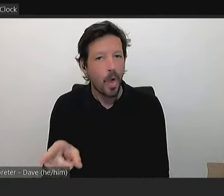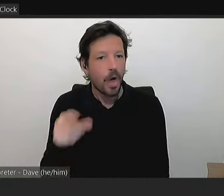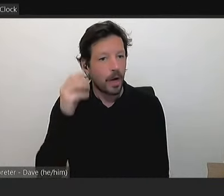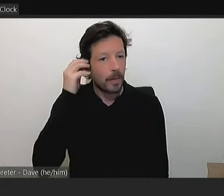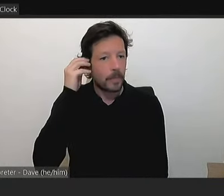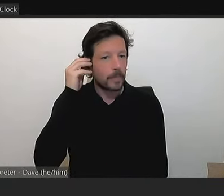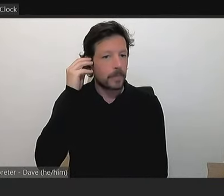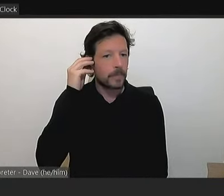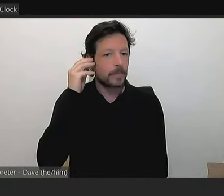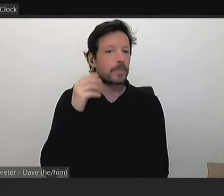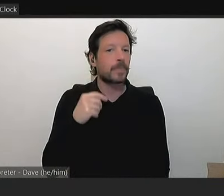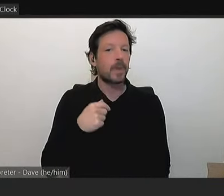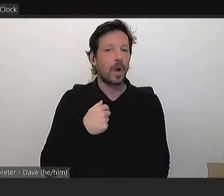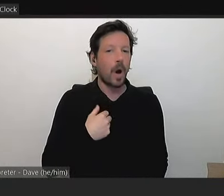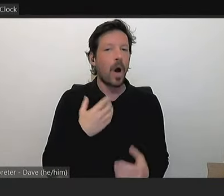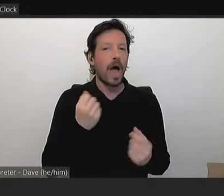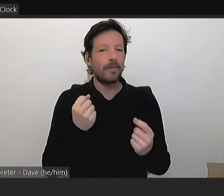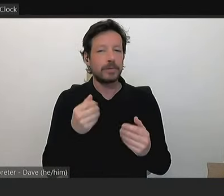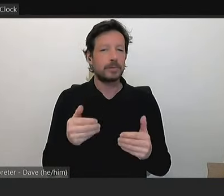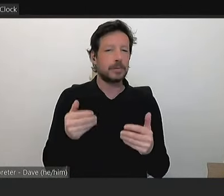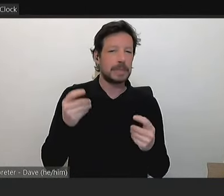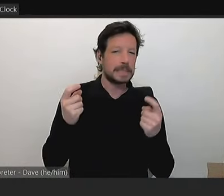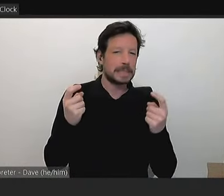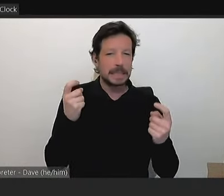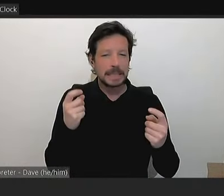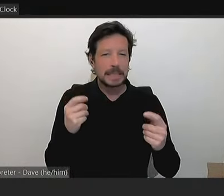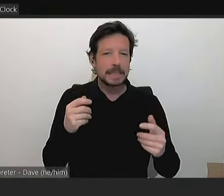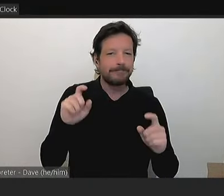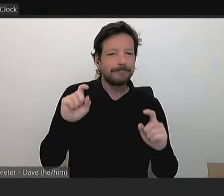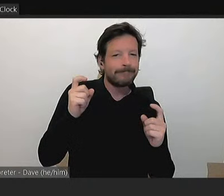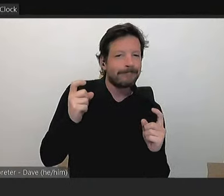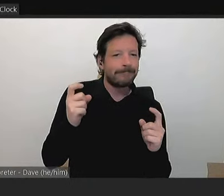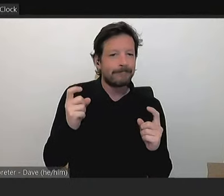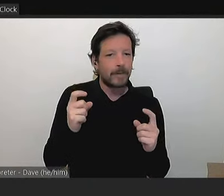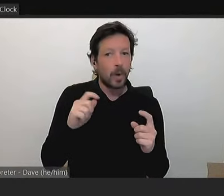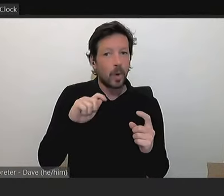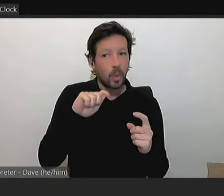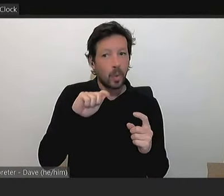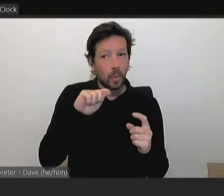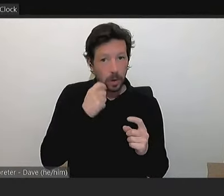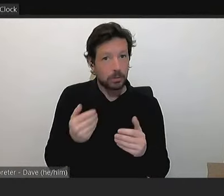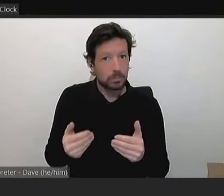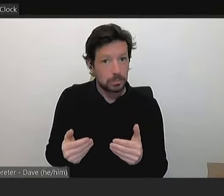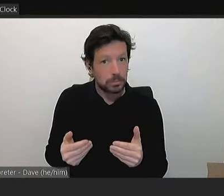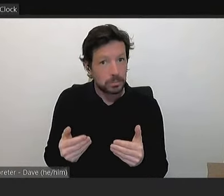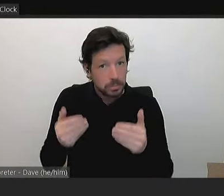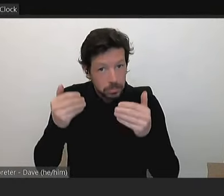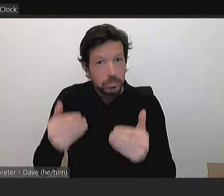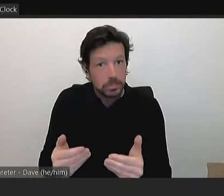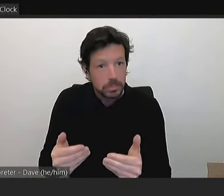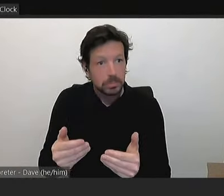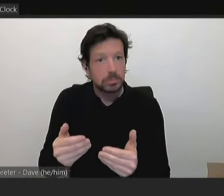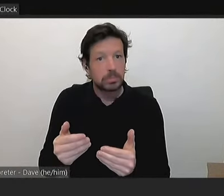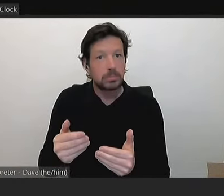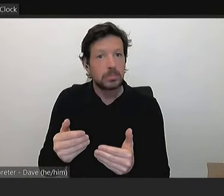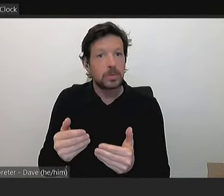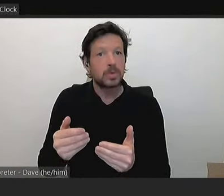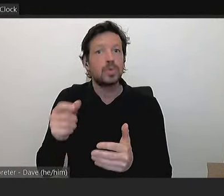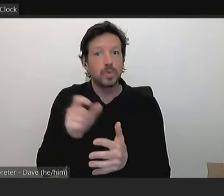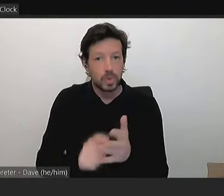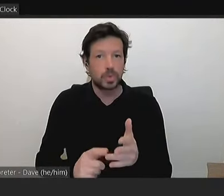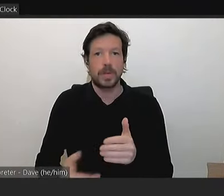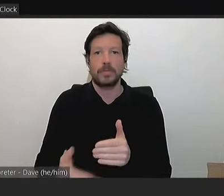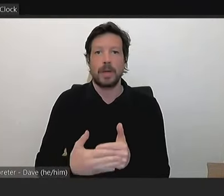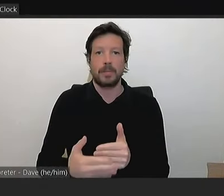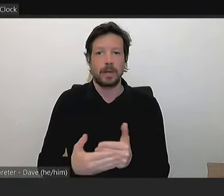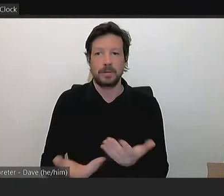significant reservations about us proceeding with this amendment tonight in the context of